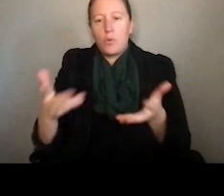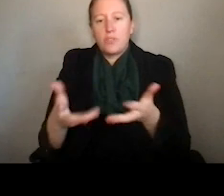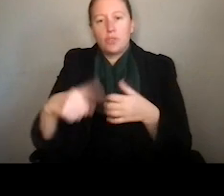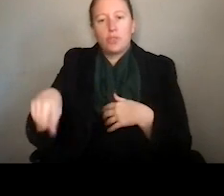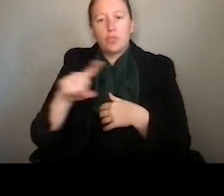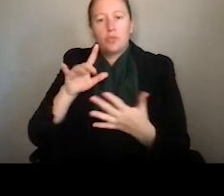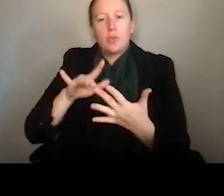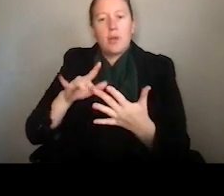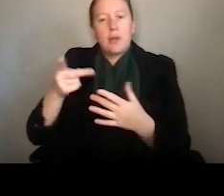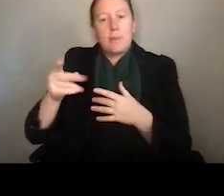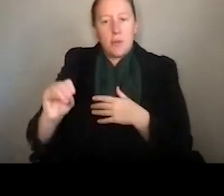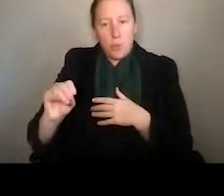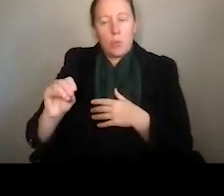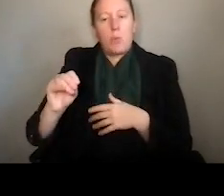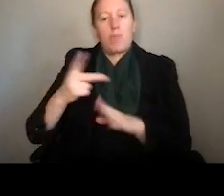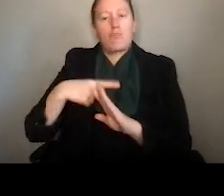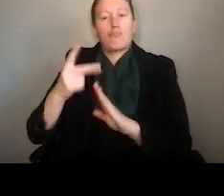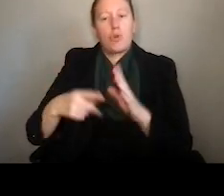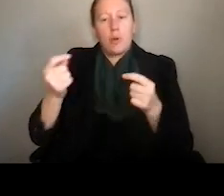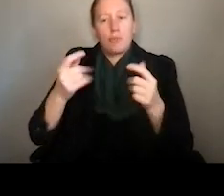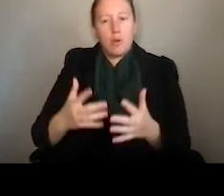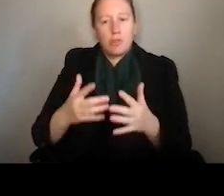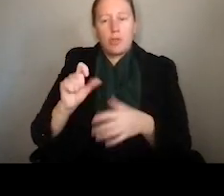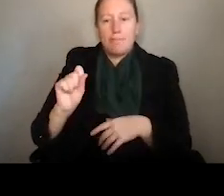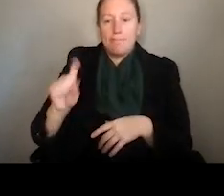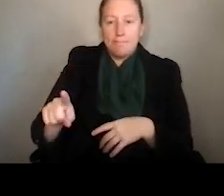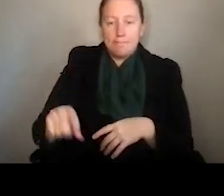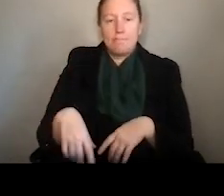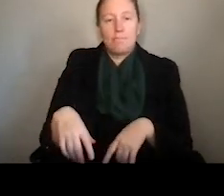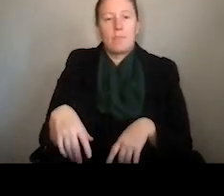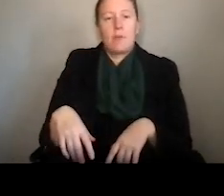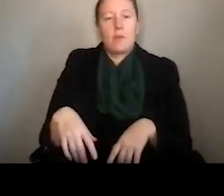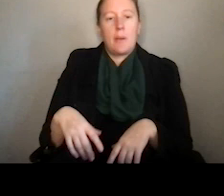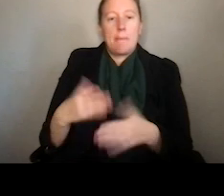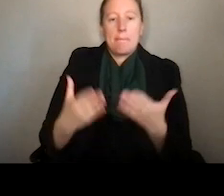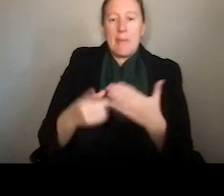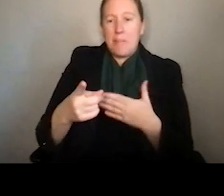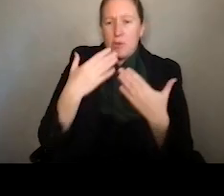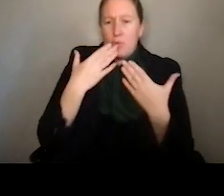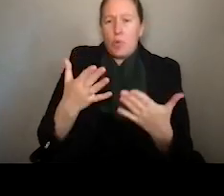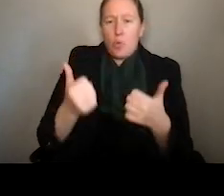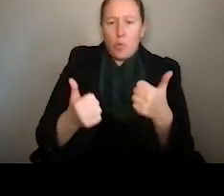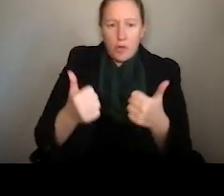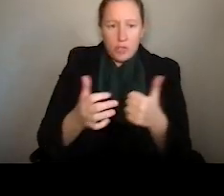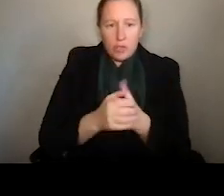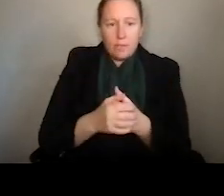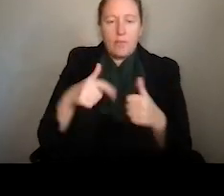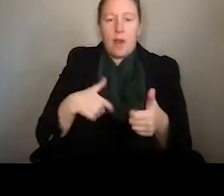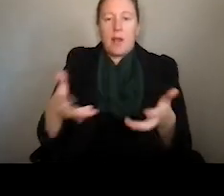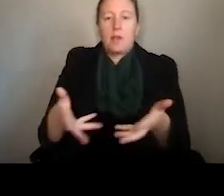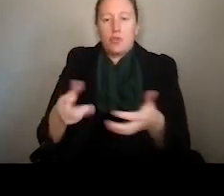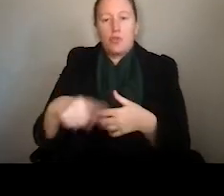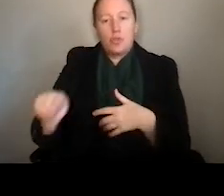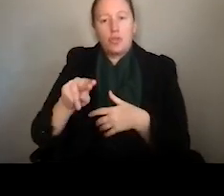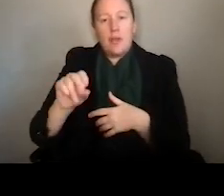reach out to a program director and ask the questions that you have, but maybe you don't even know which program to reach out to. So I encourage you to